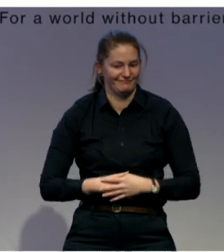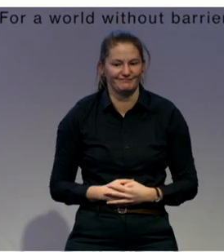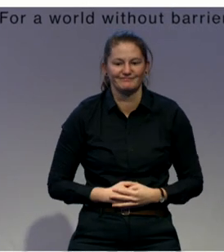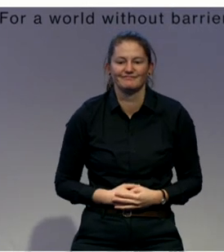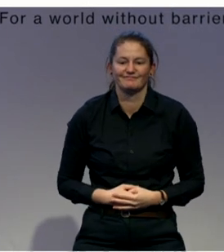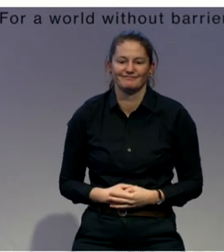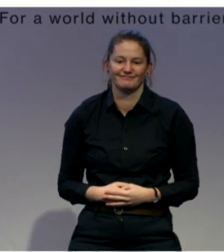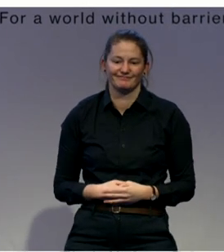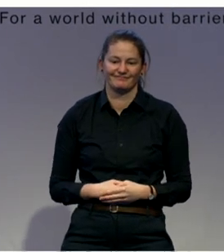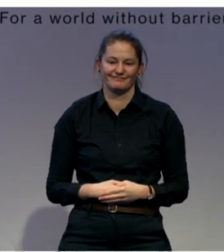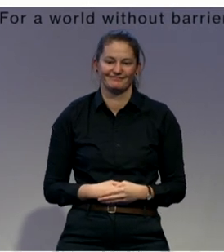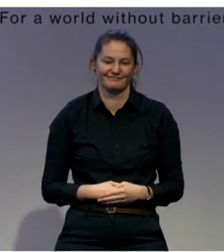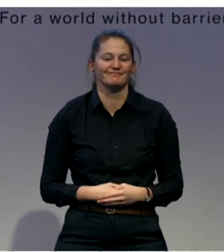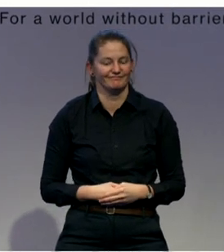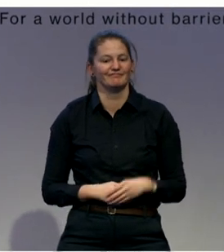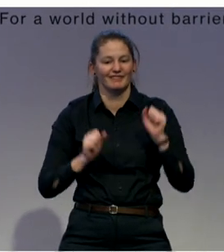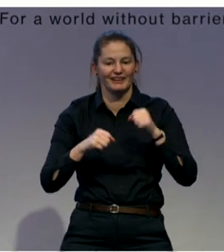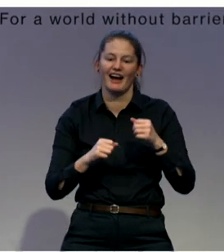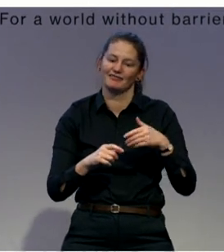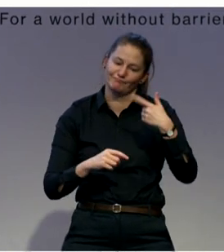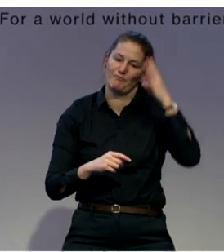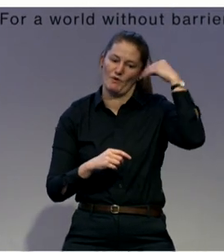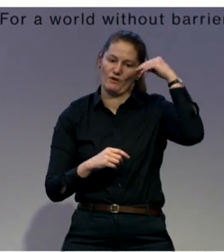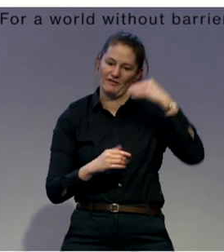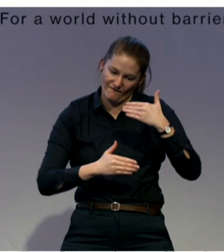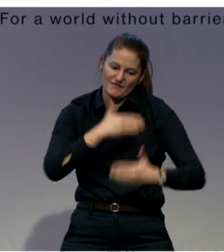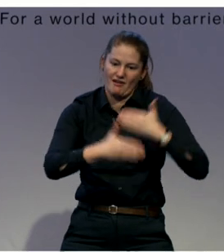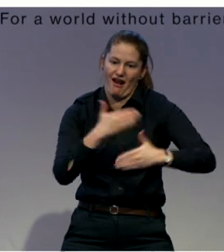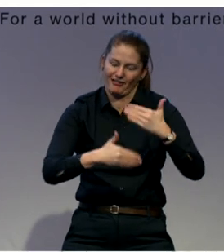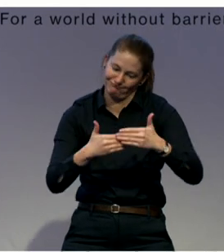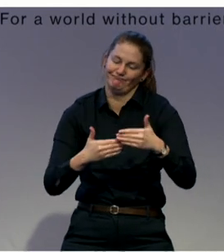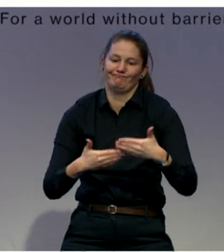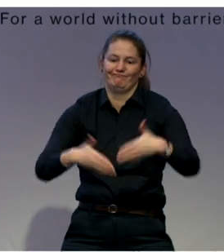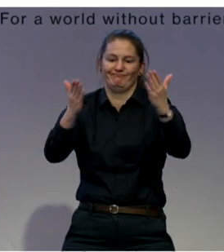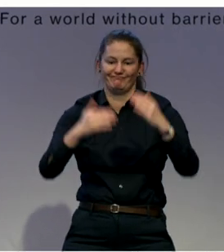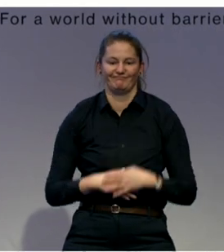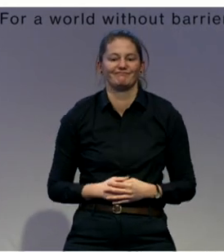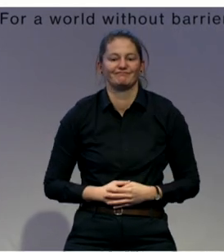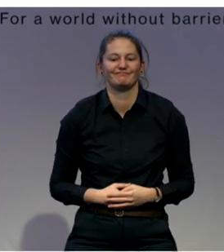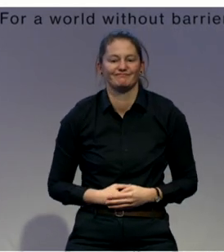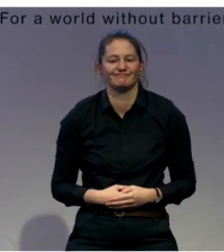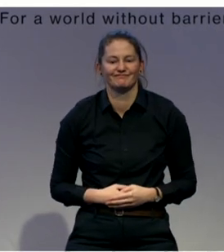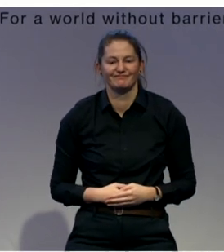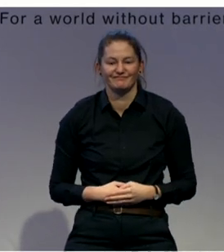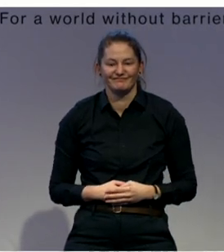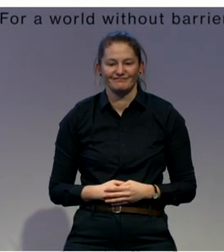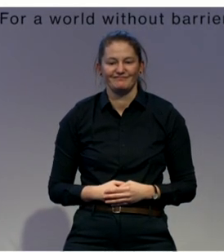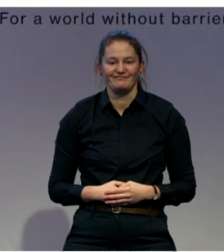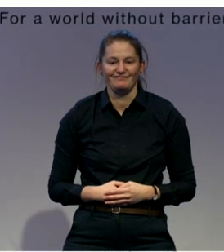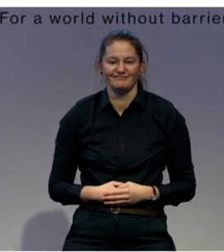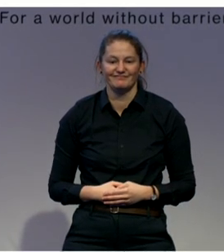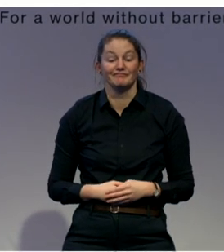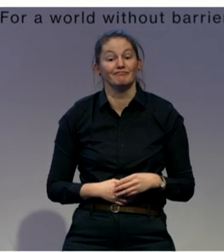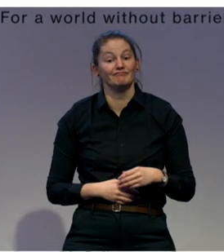Of course, we reached a lot of good examples and results in